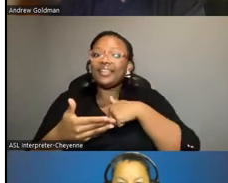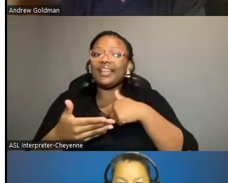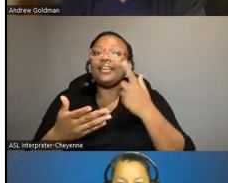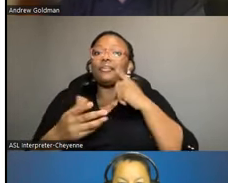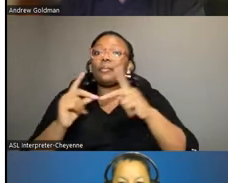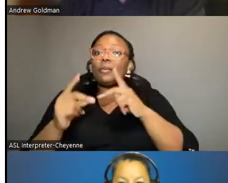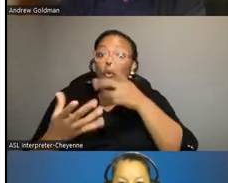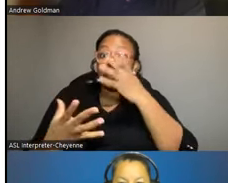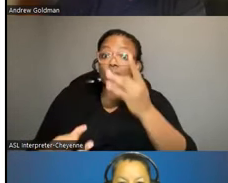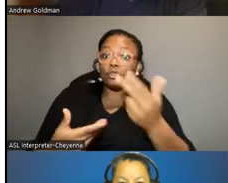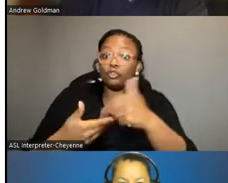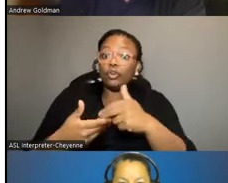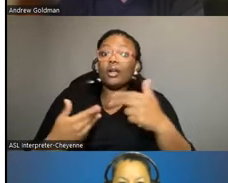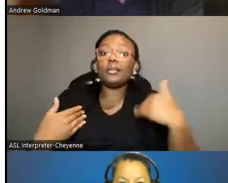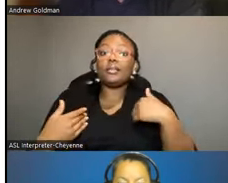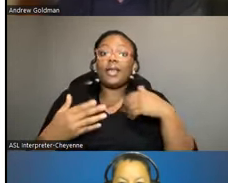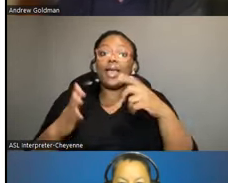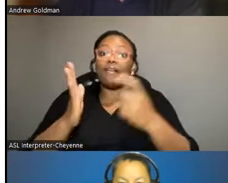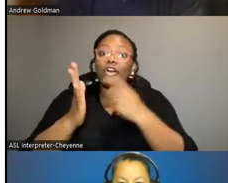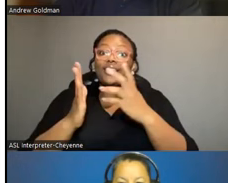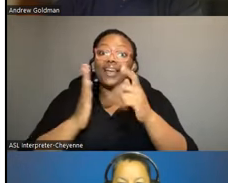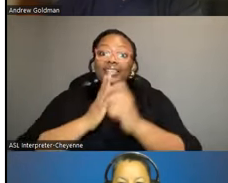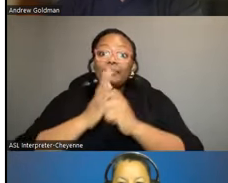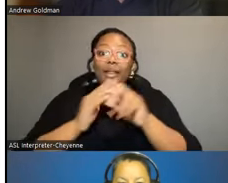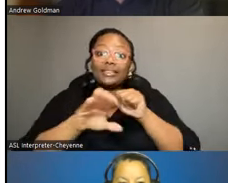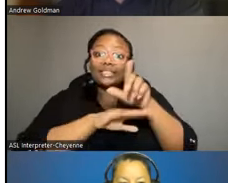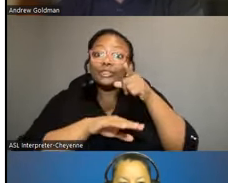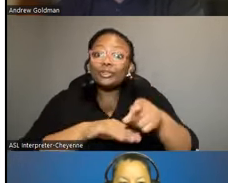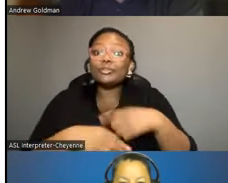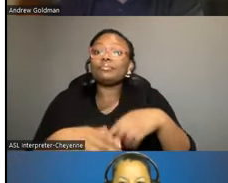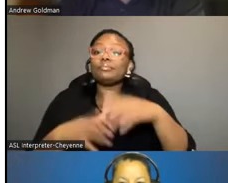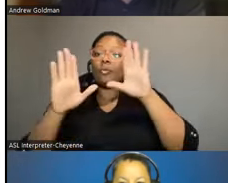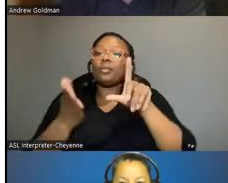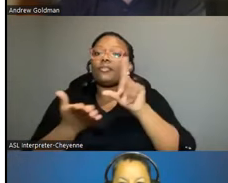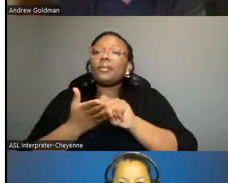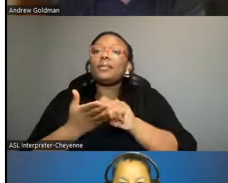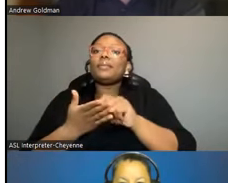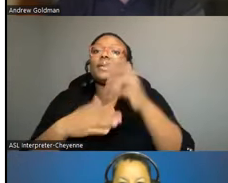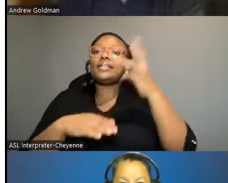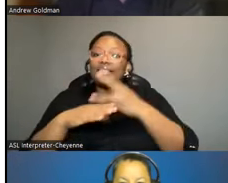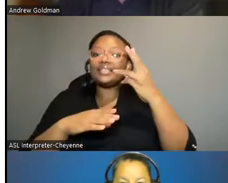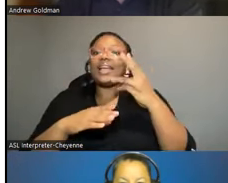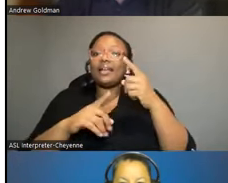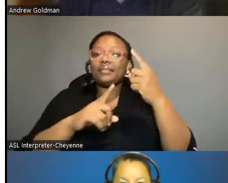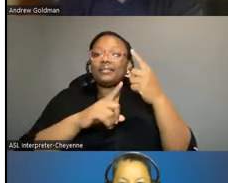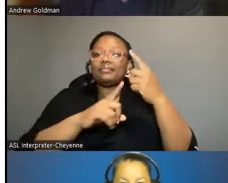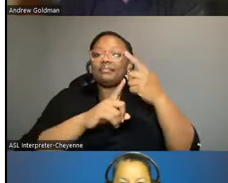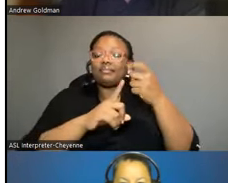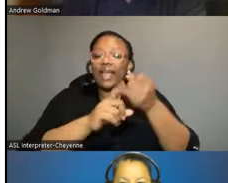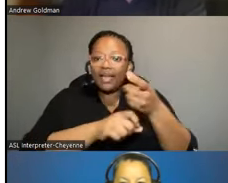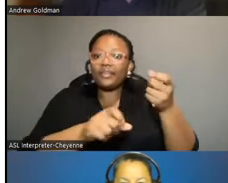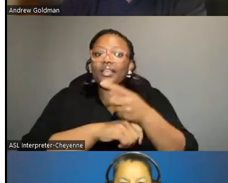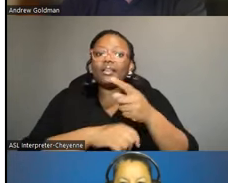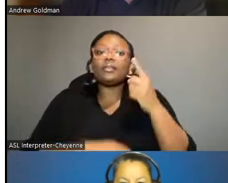interested in joining, you get Archaeology Magazine, a wonderful publication that comes out six times a year. Just go to archaeological